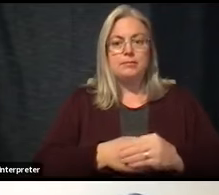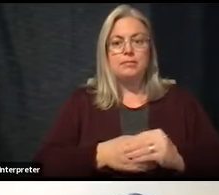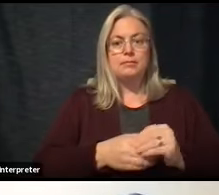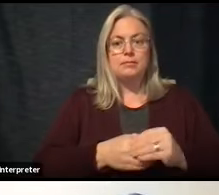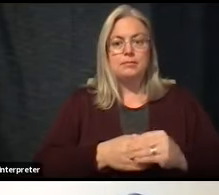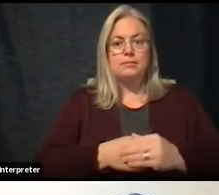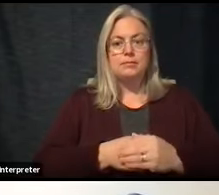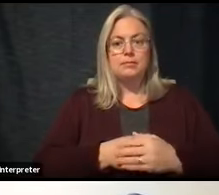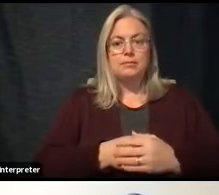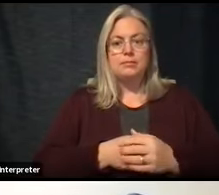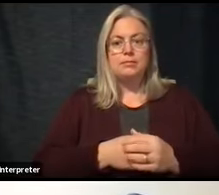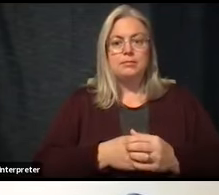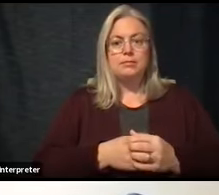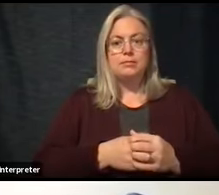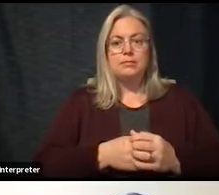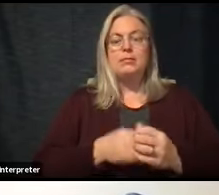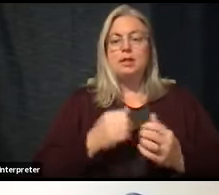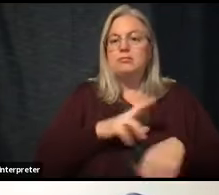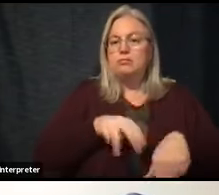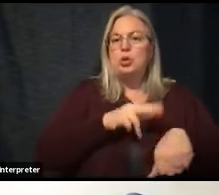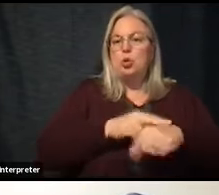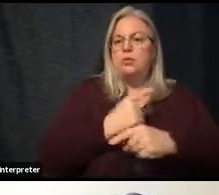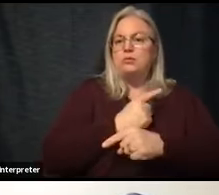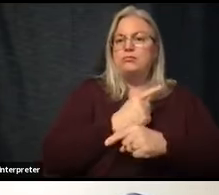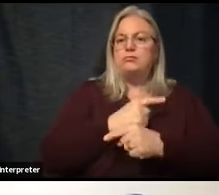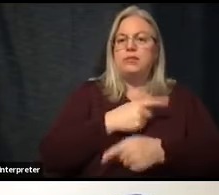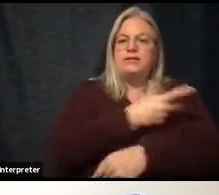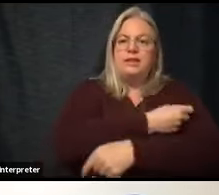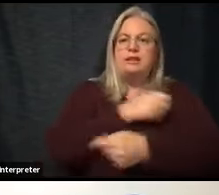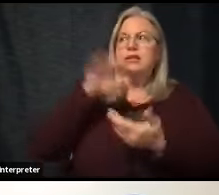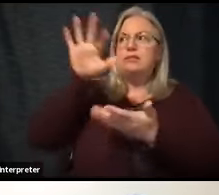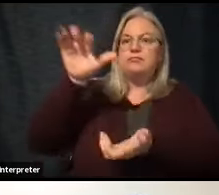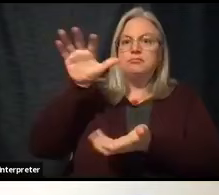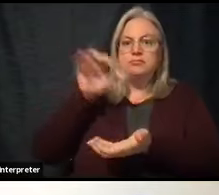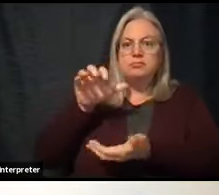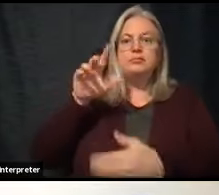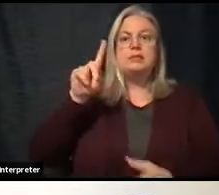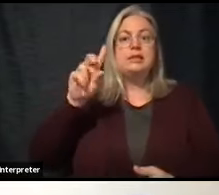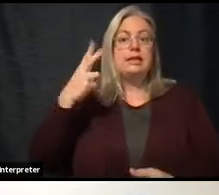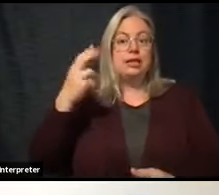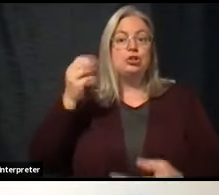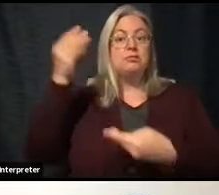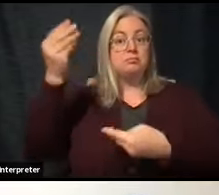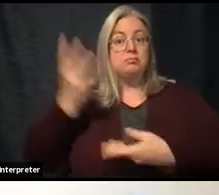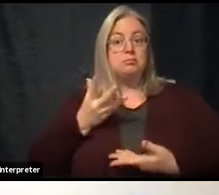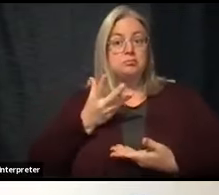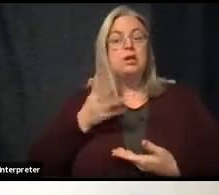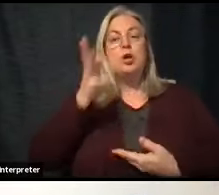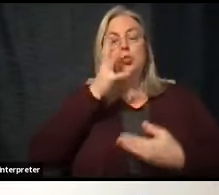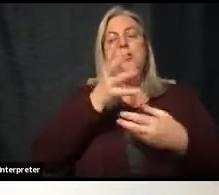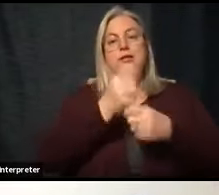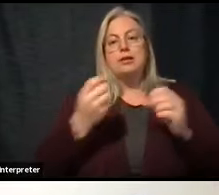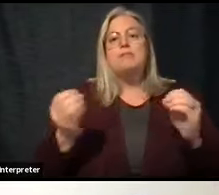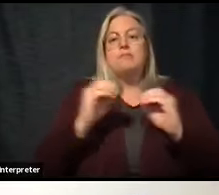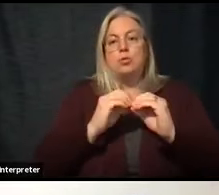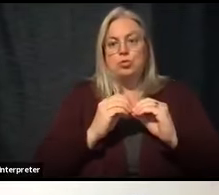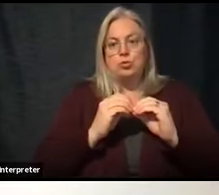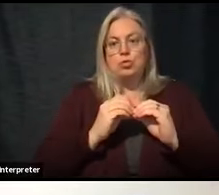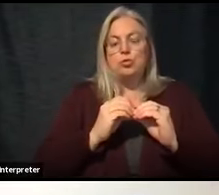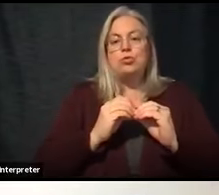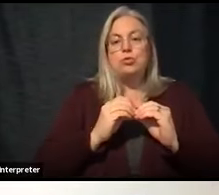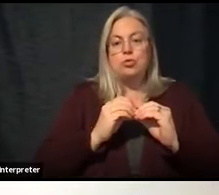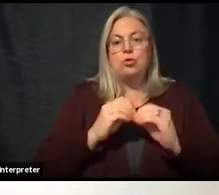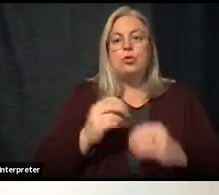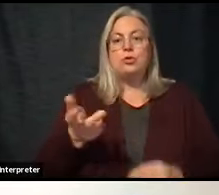vaccine supply that we got, the KDHED tell us that we are going to get an additional three